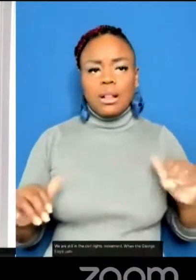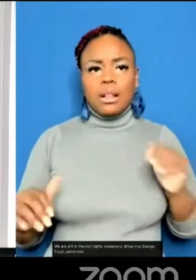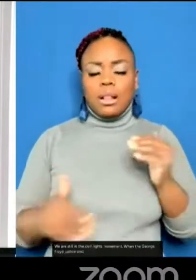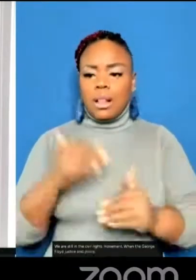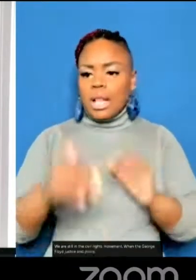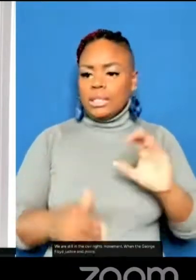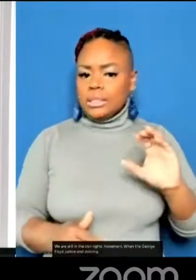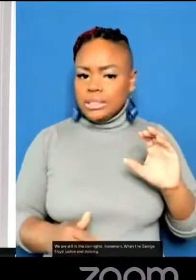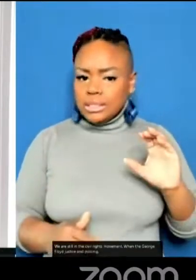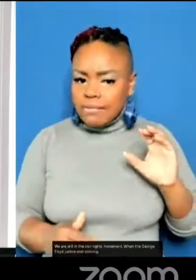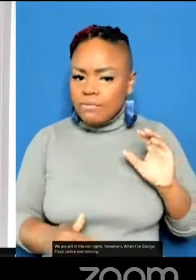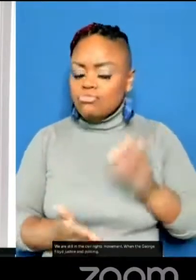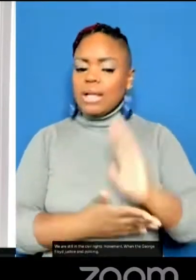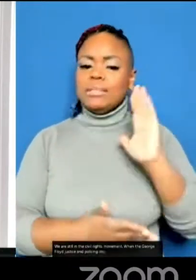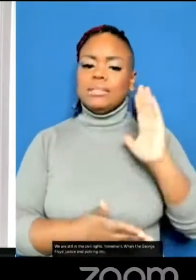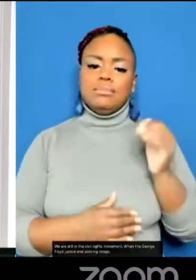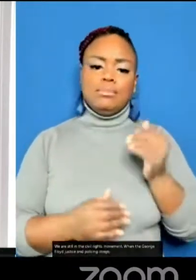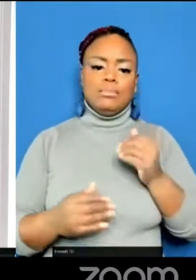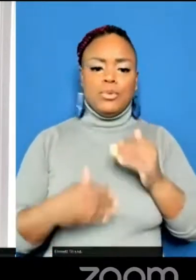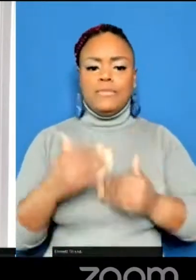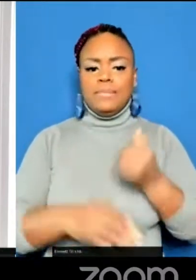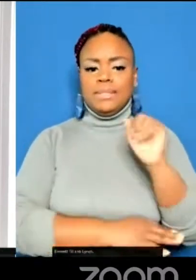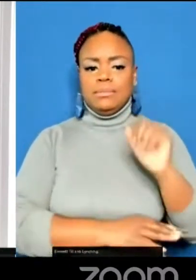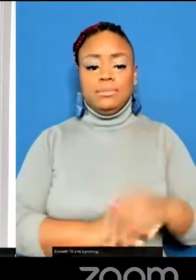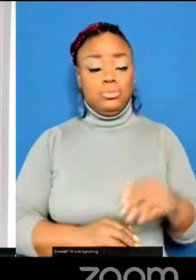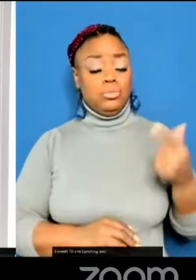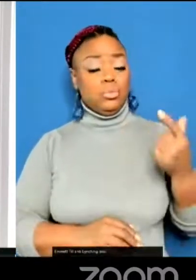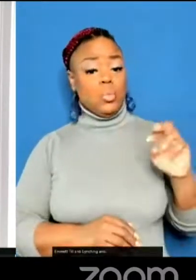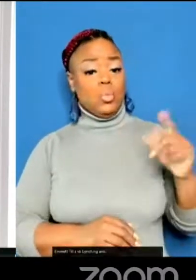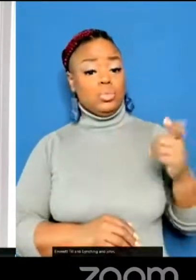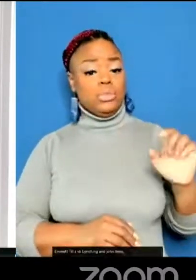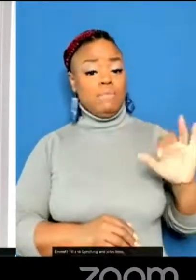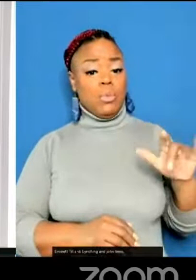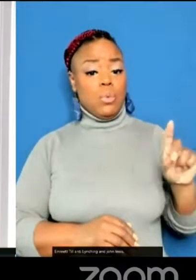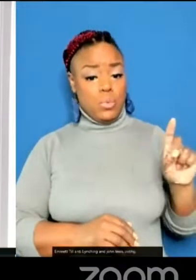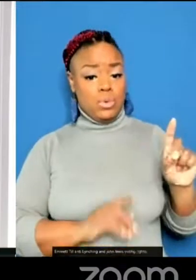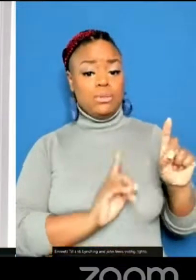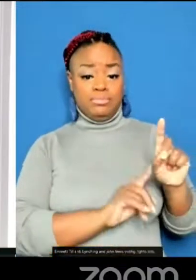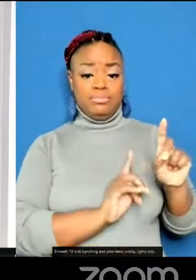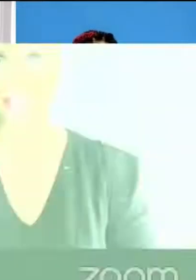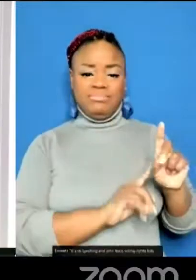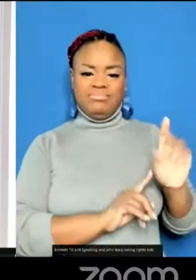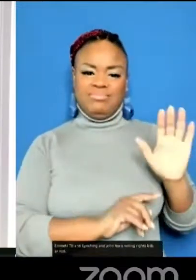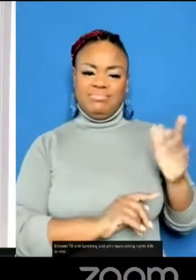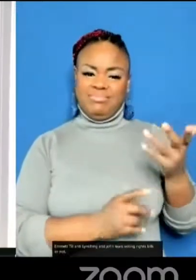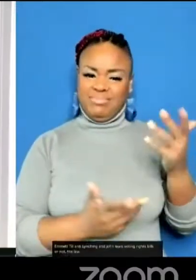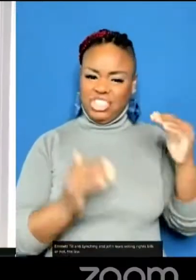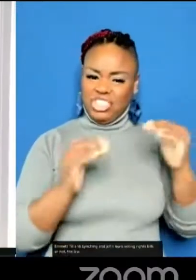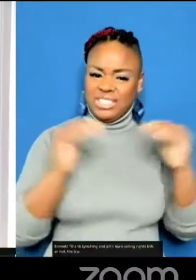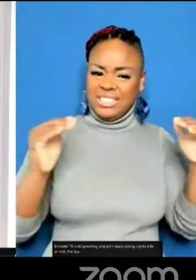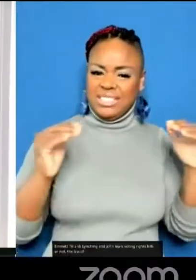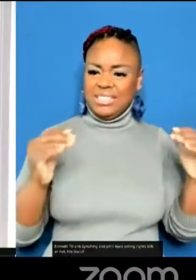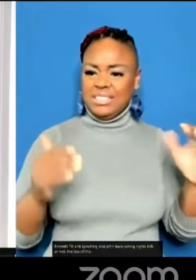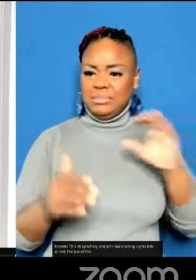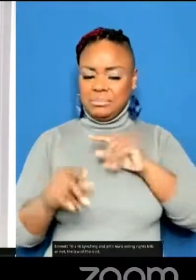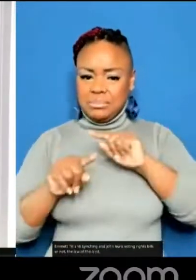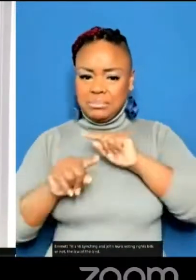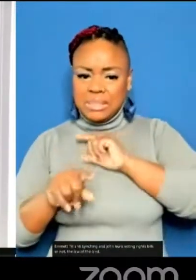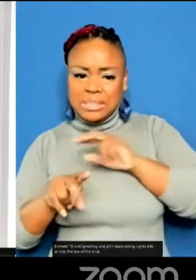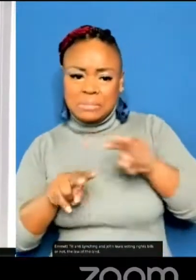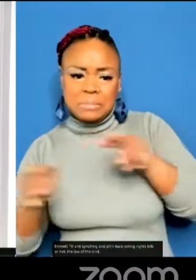policing, Emmett Till anti-lynching and John Lewis voting rights bills are not the law of the land.